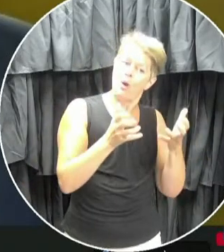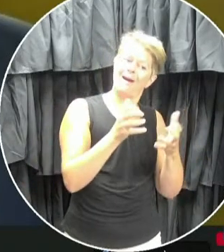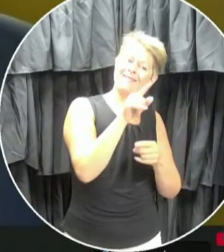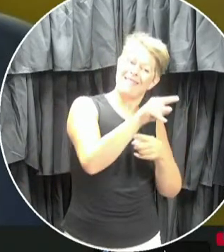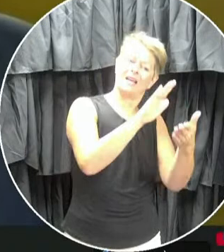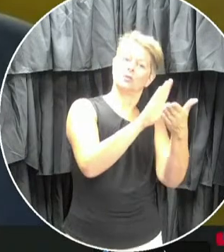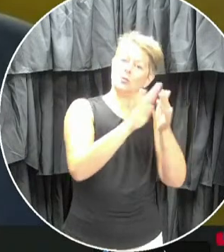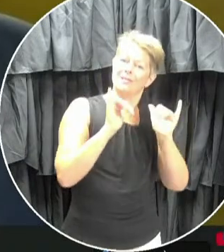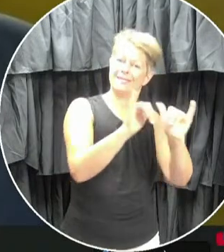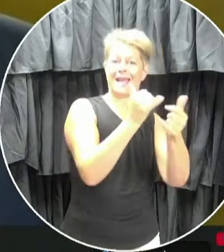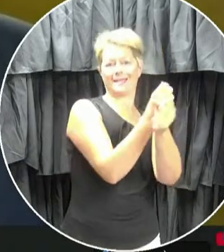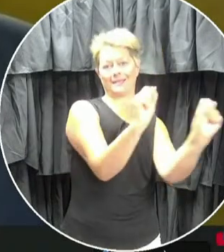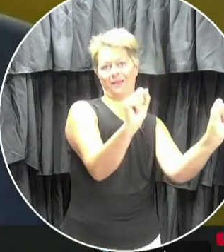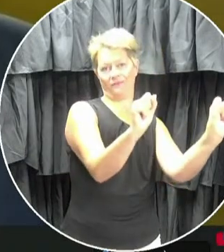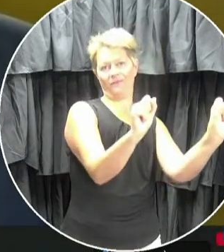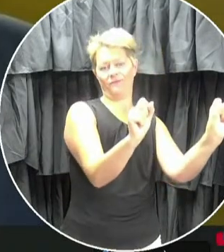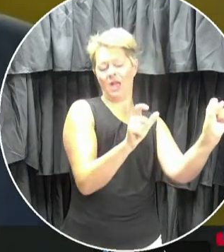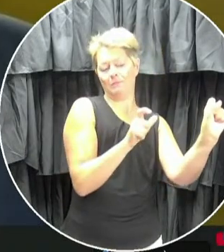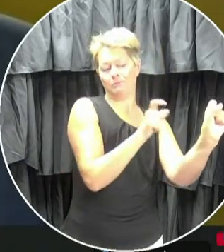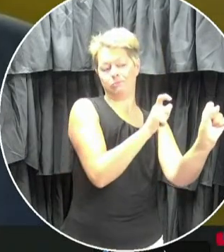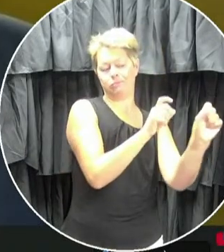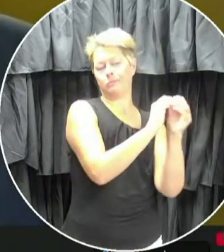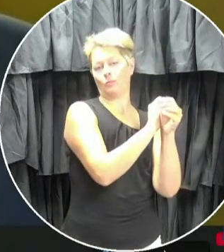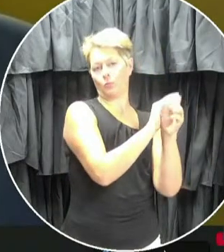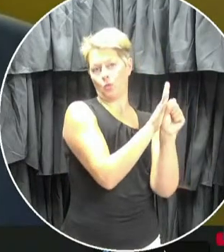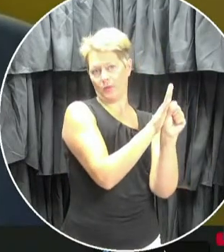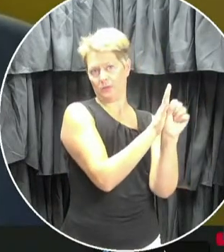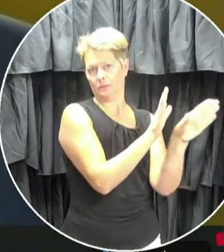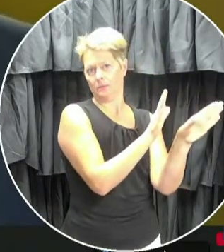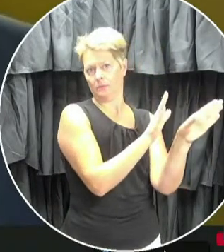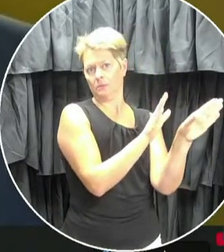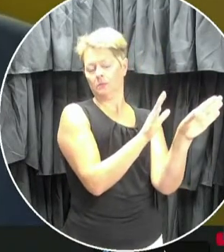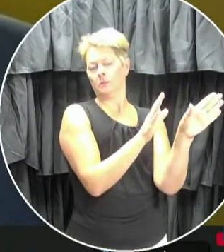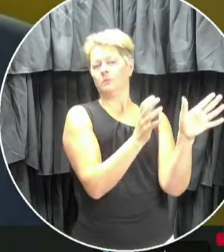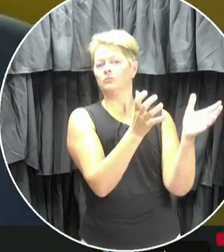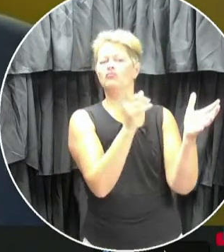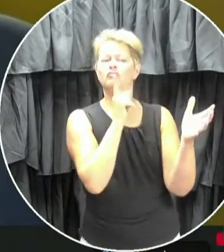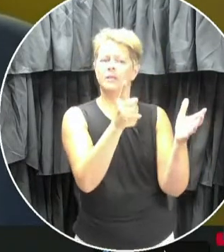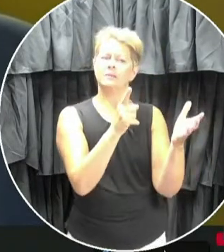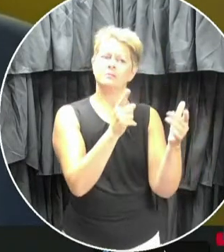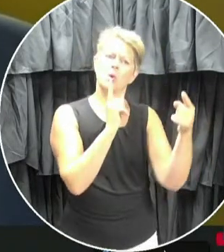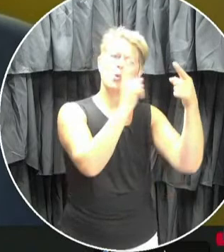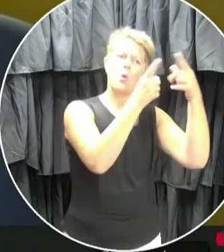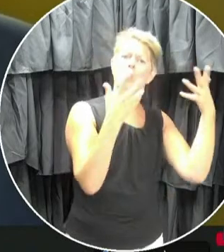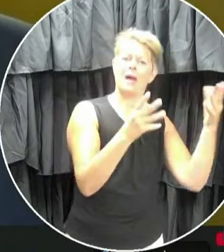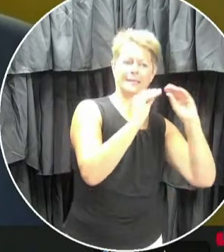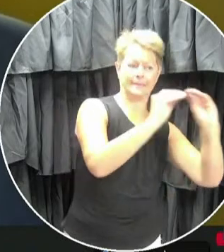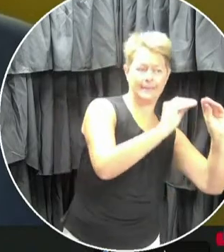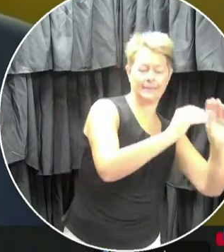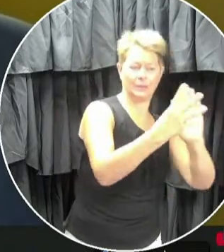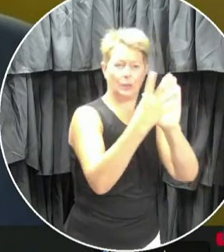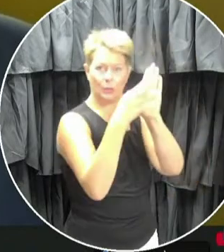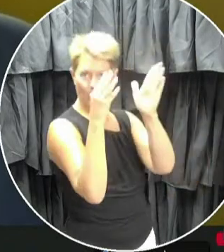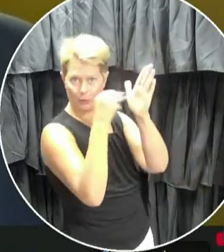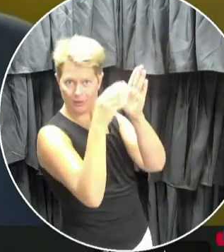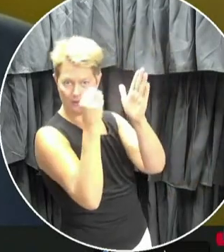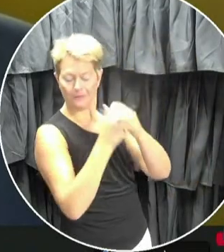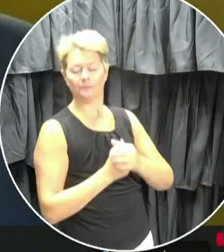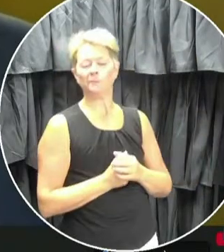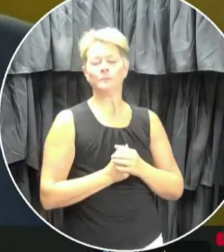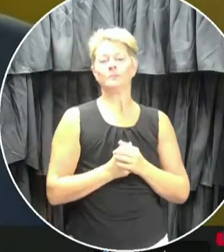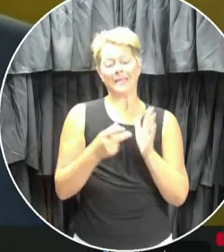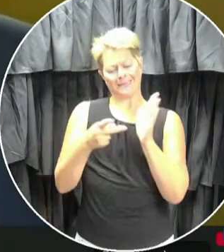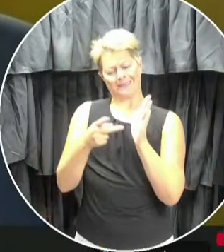confident in sending their children to school and we get down to the business of teaching and learning. Second area that we heard a lot about was masks. And Dr.